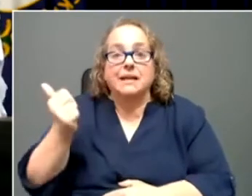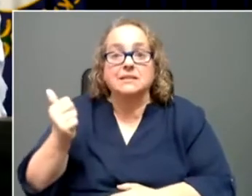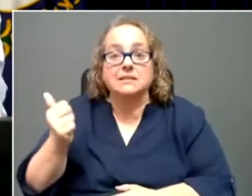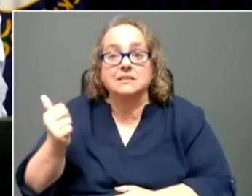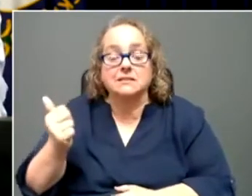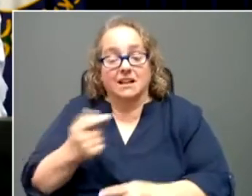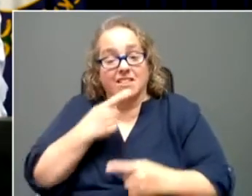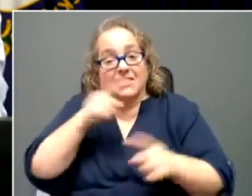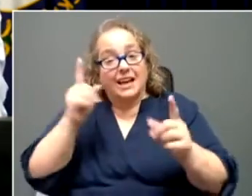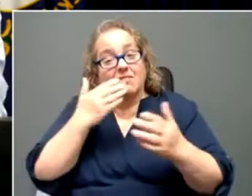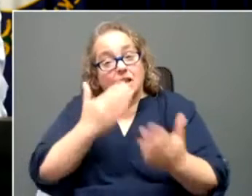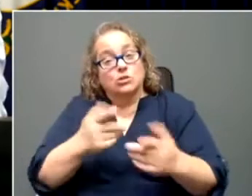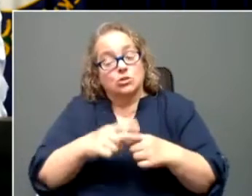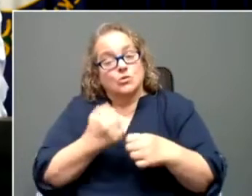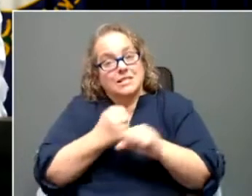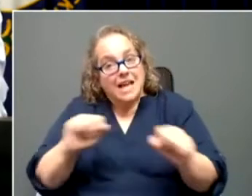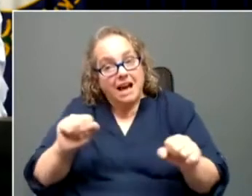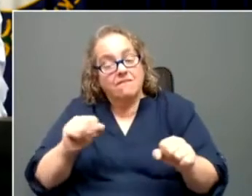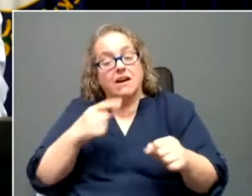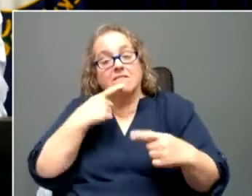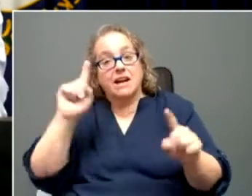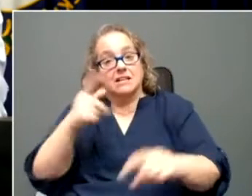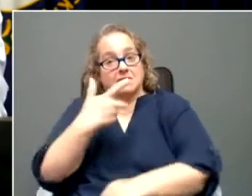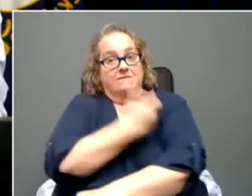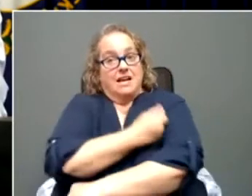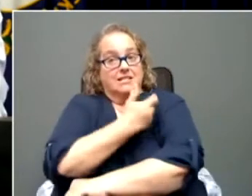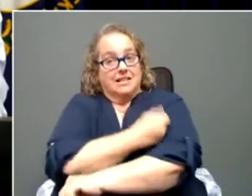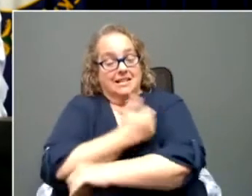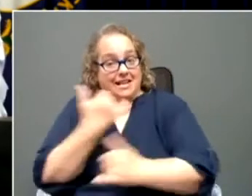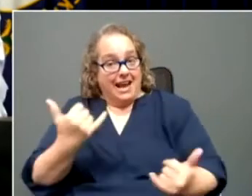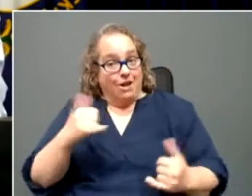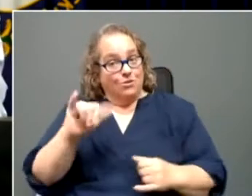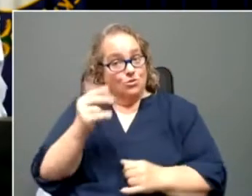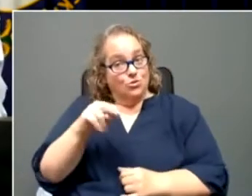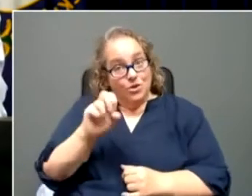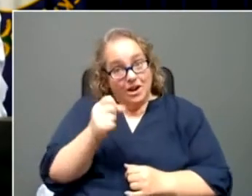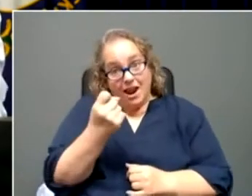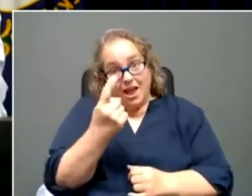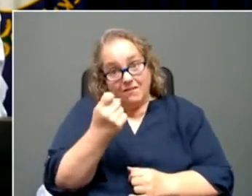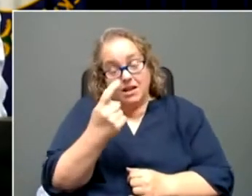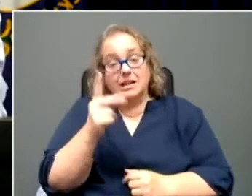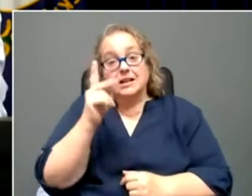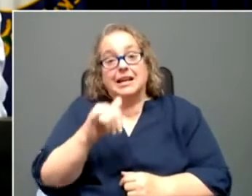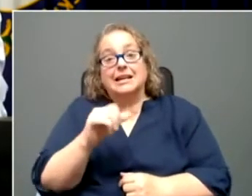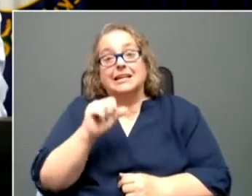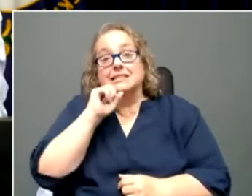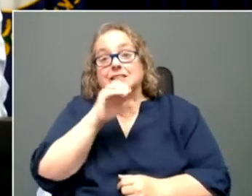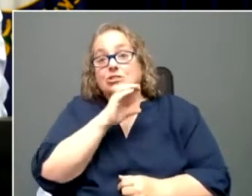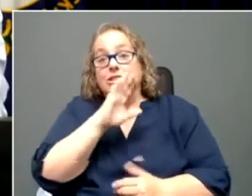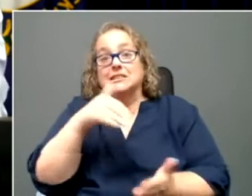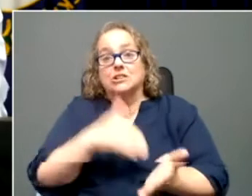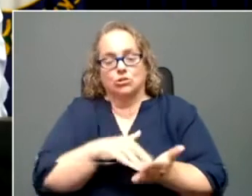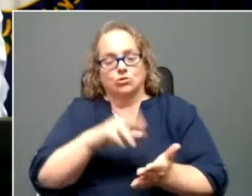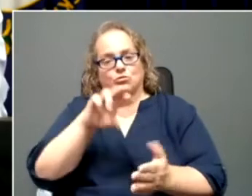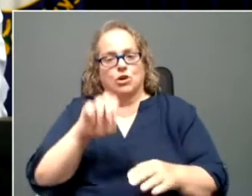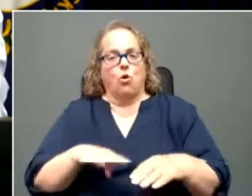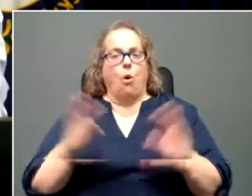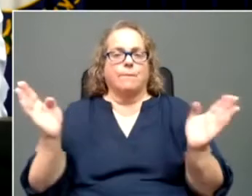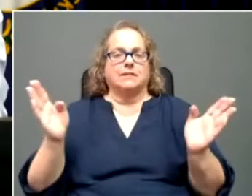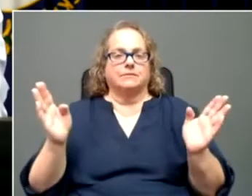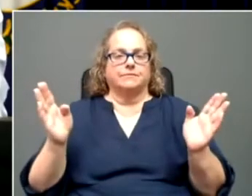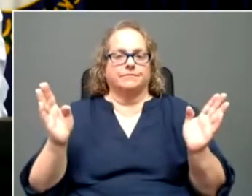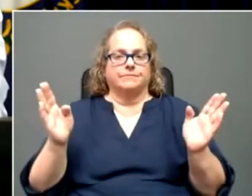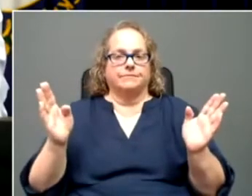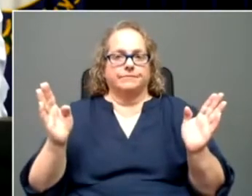effective vaccines. I'm excited to share that effective June 11th Kentucky senior centers a reopen. And